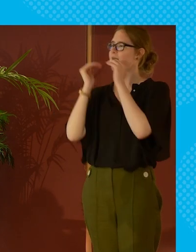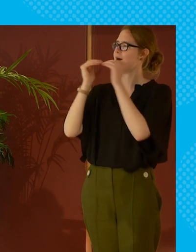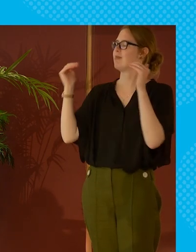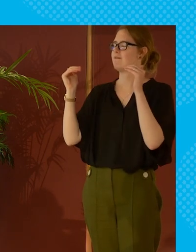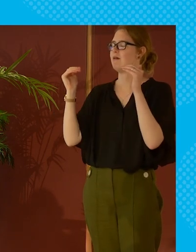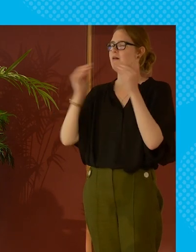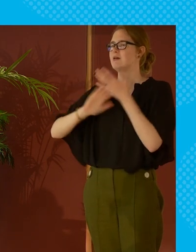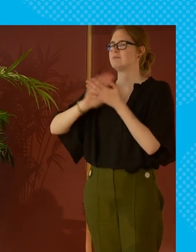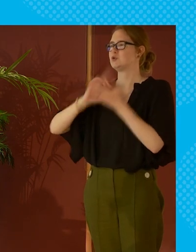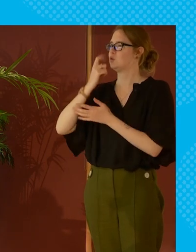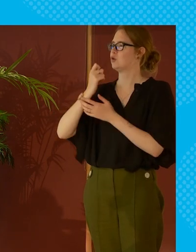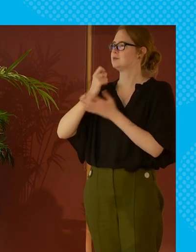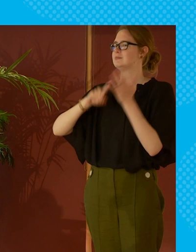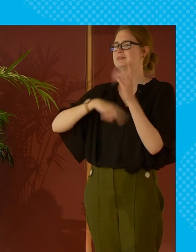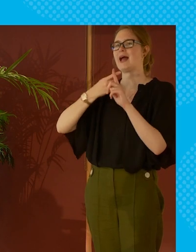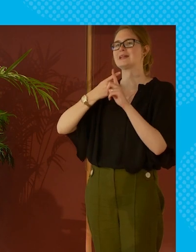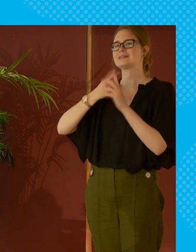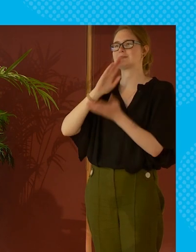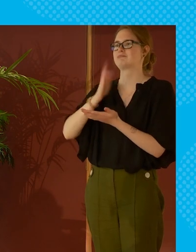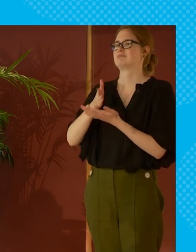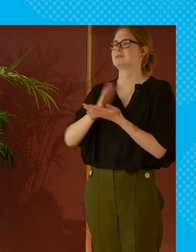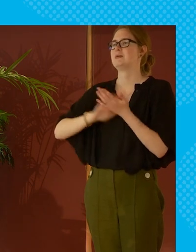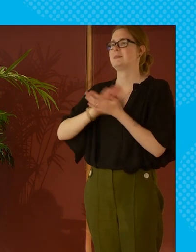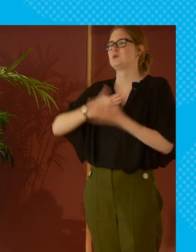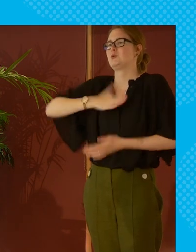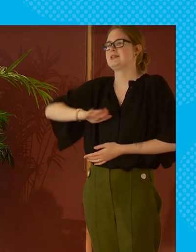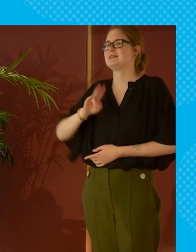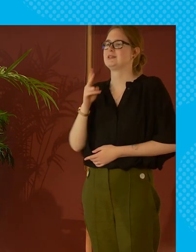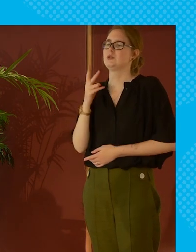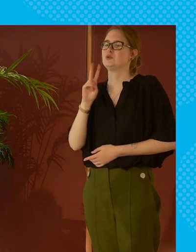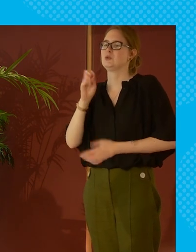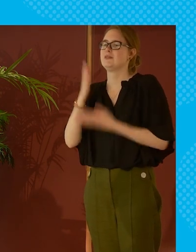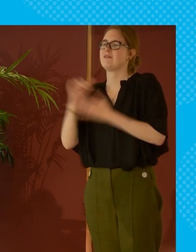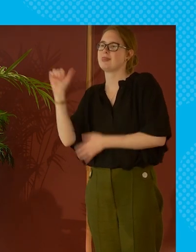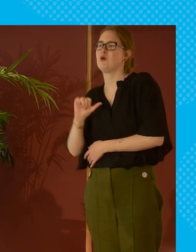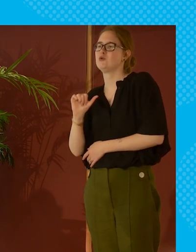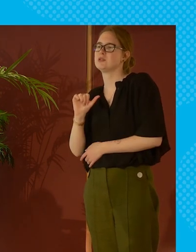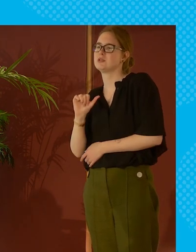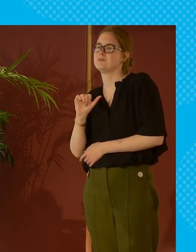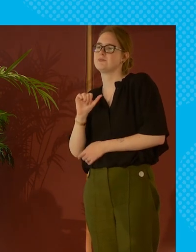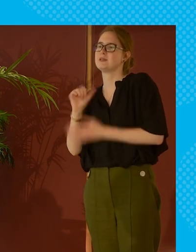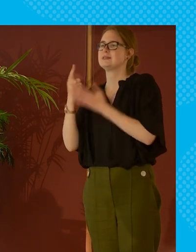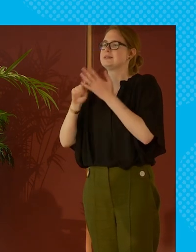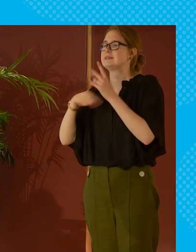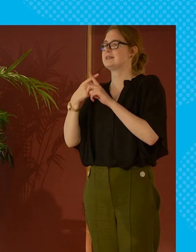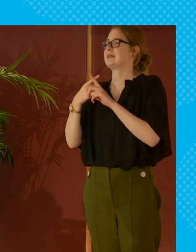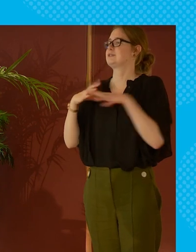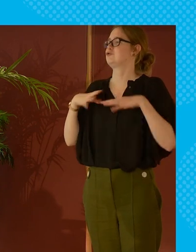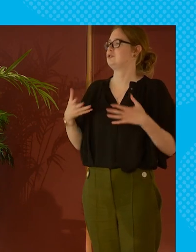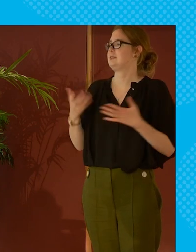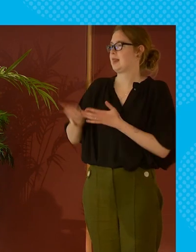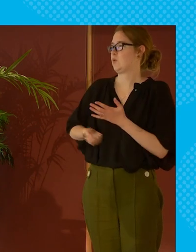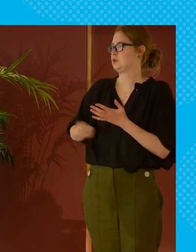level then you could perhaps start taxing it straight away so we wouldn't need 12 and a half thousand tax-free allowance but you could have a 12 and a half thousand pound